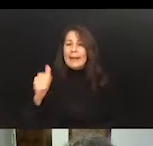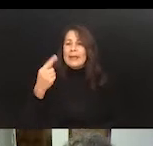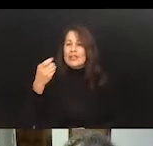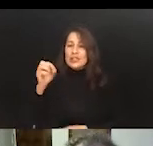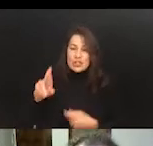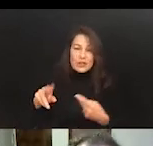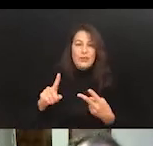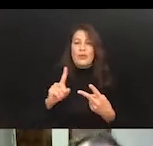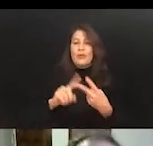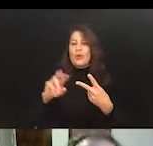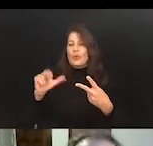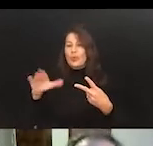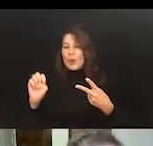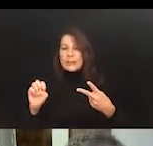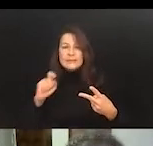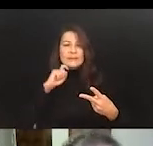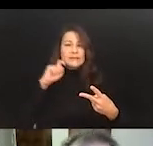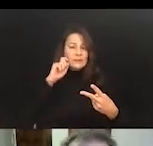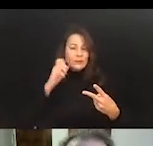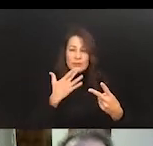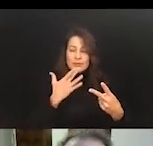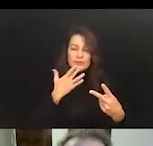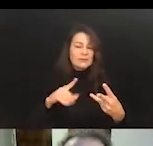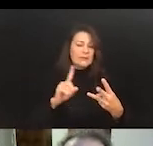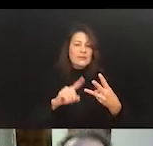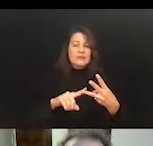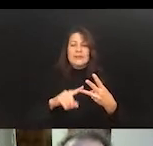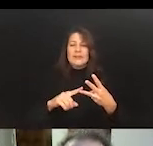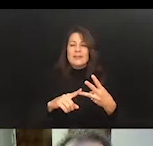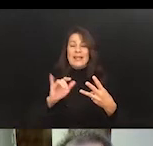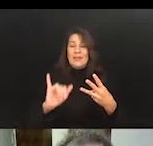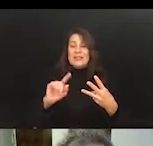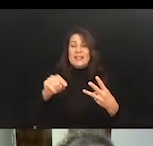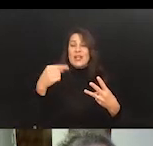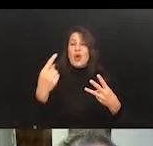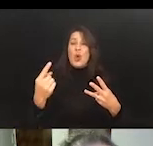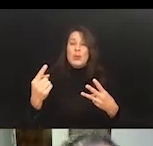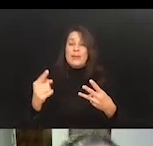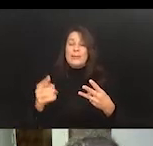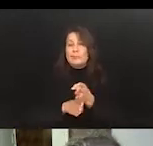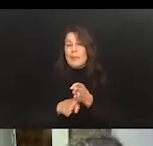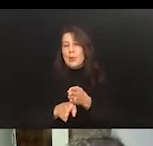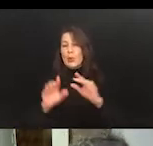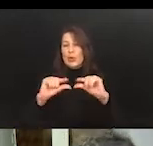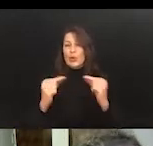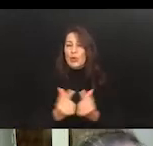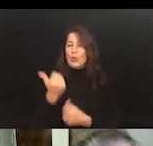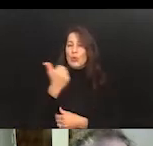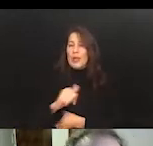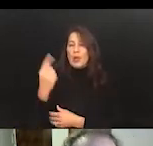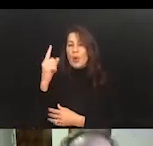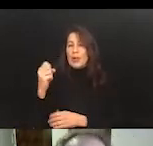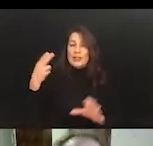sexual orientation. It is, and it's the only minority group anyone can join at any time. It is the essence of